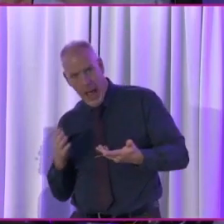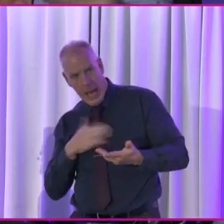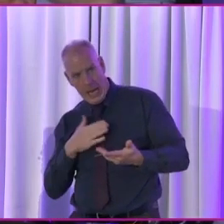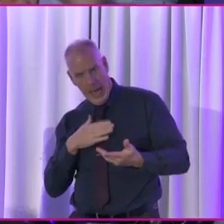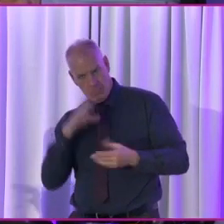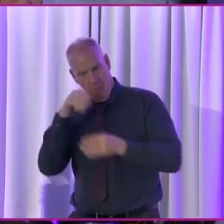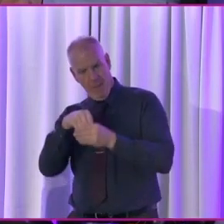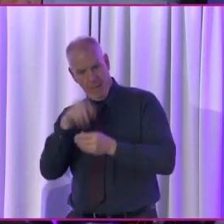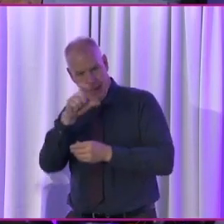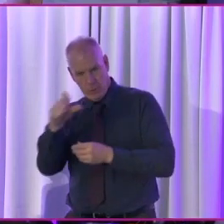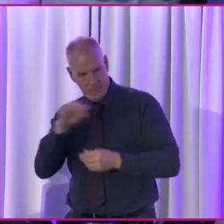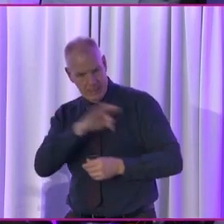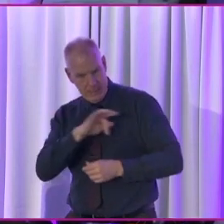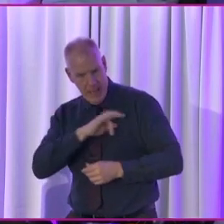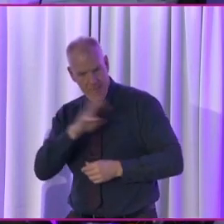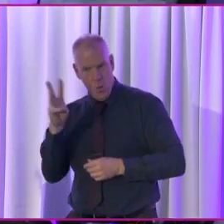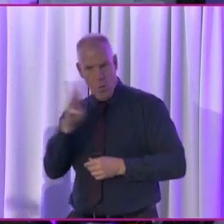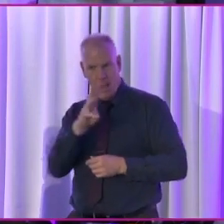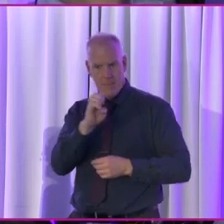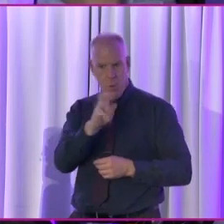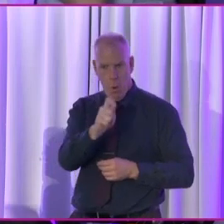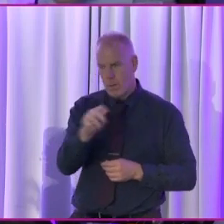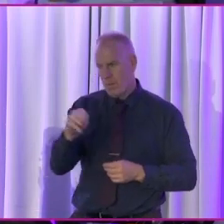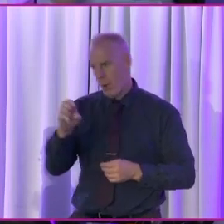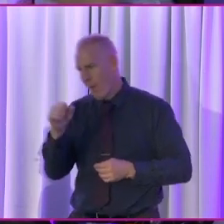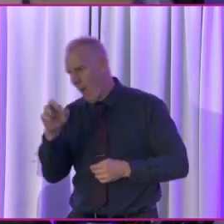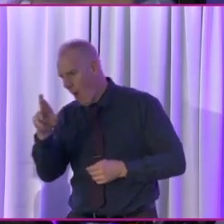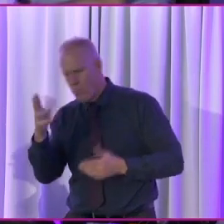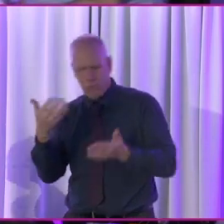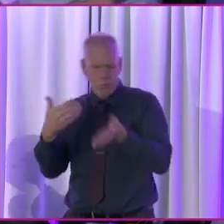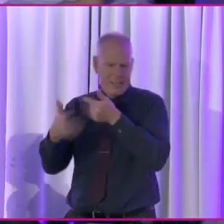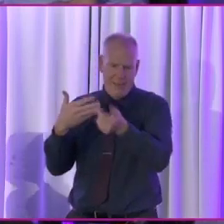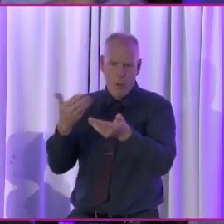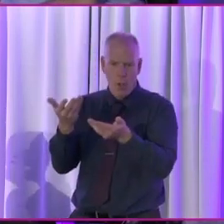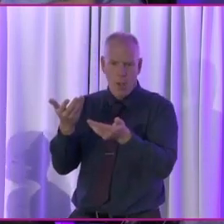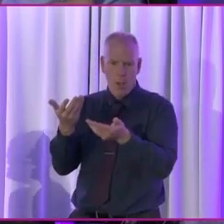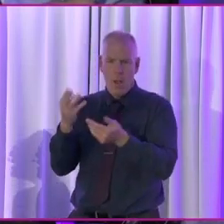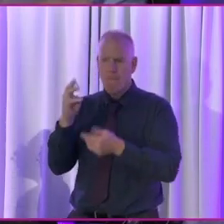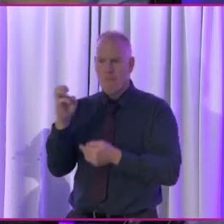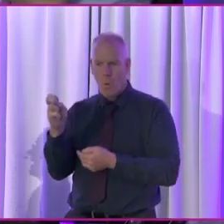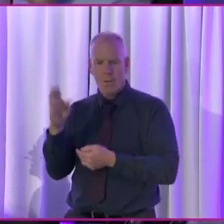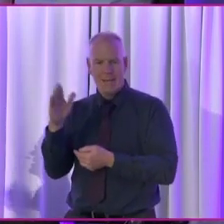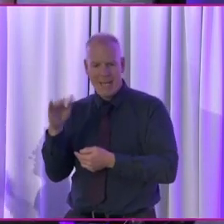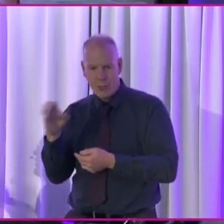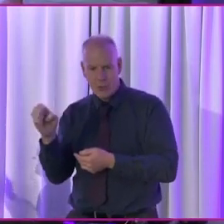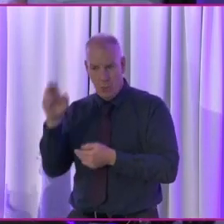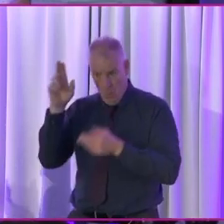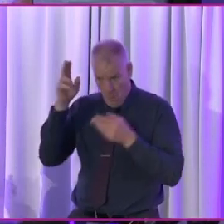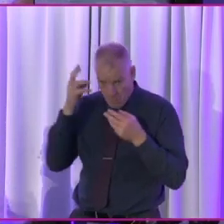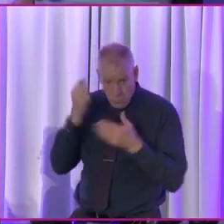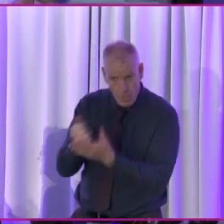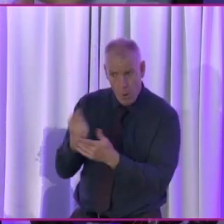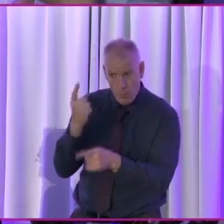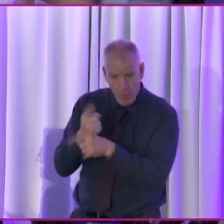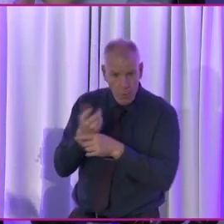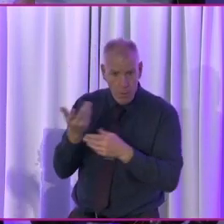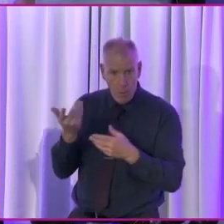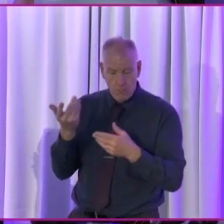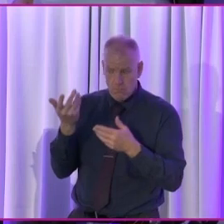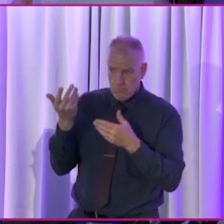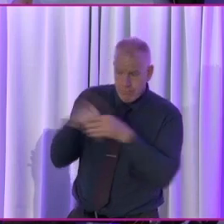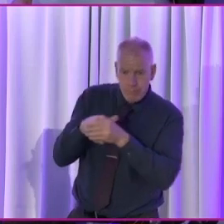as a local councillor in Westport or Mullingar or, you know, Port Alicia, will there be supports at that level?